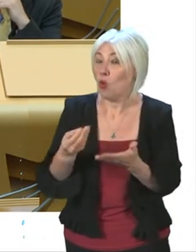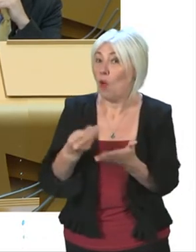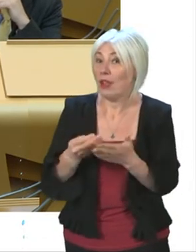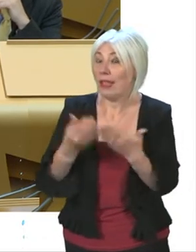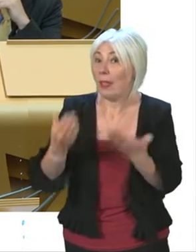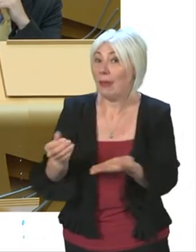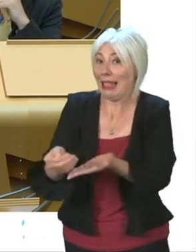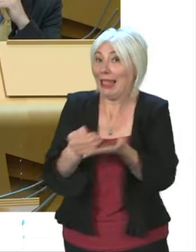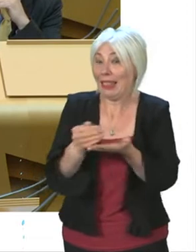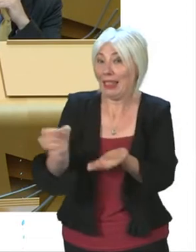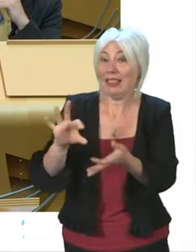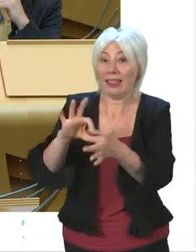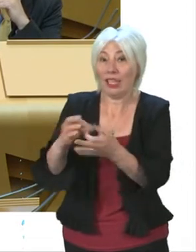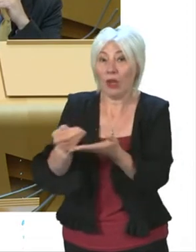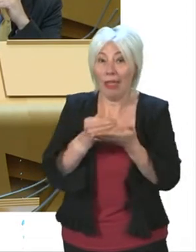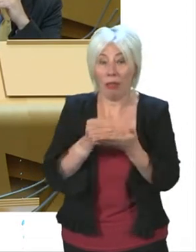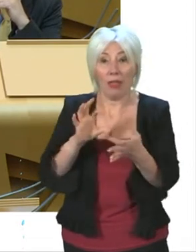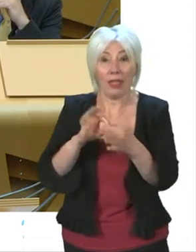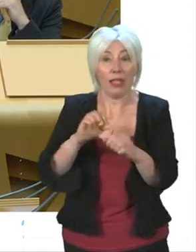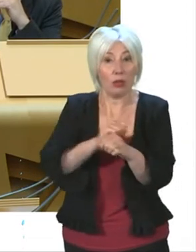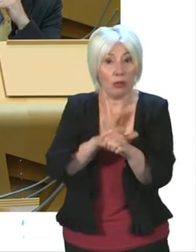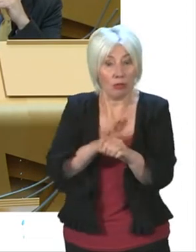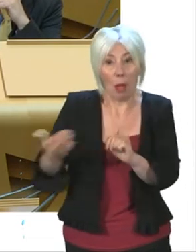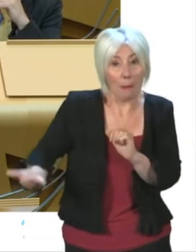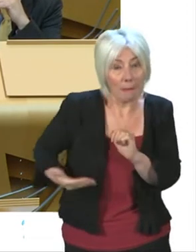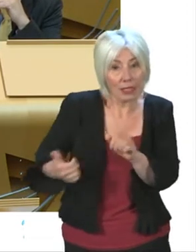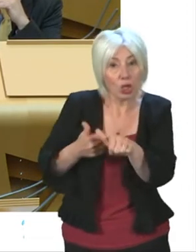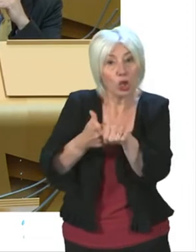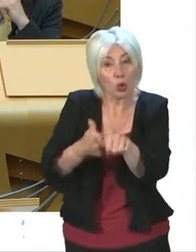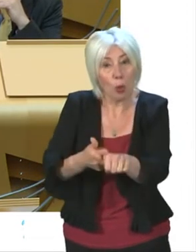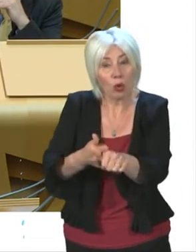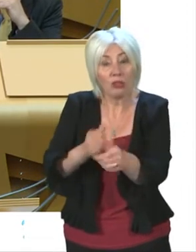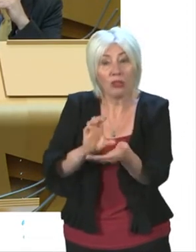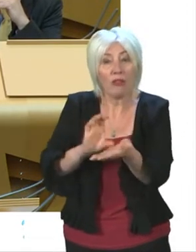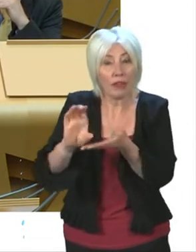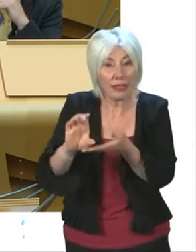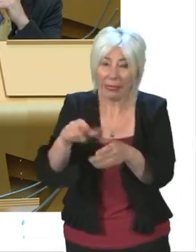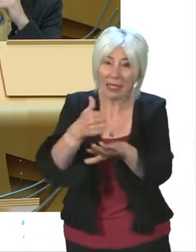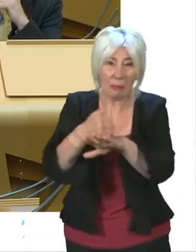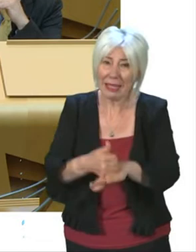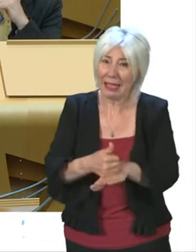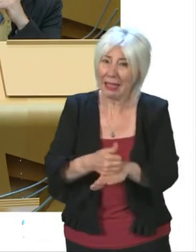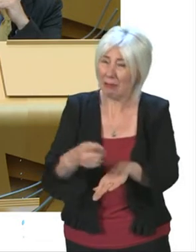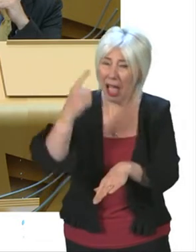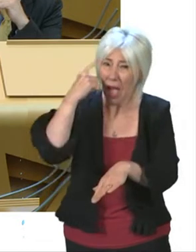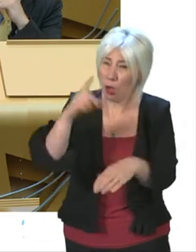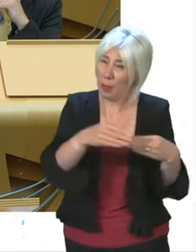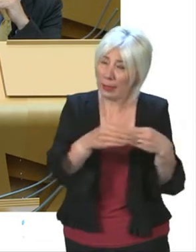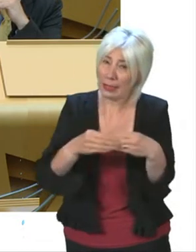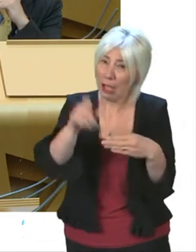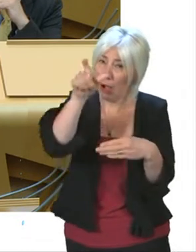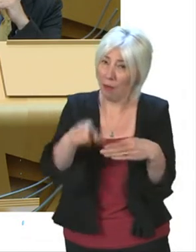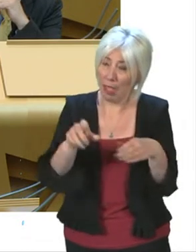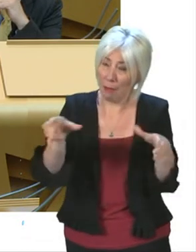relates at all to Covid-19 business support funding. Again, basic stuff that I might have thought a leader of an opposition